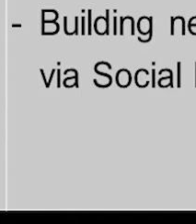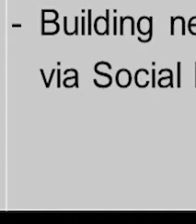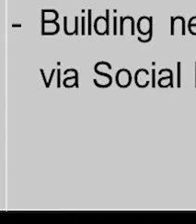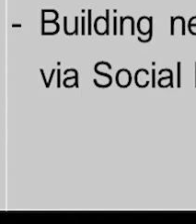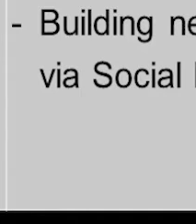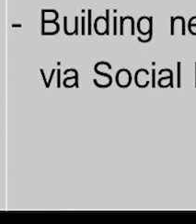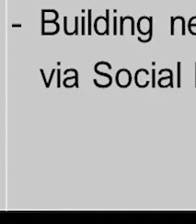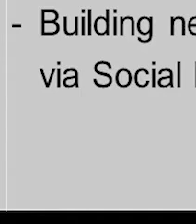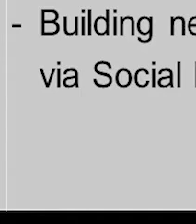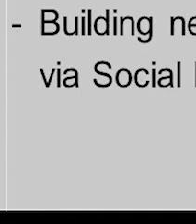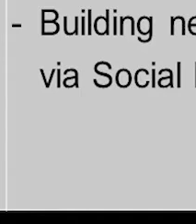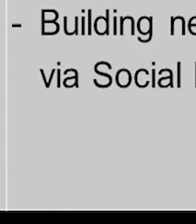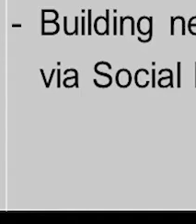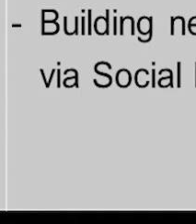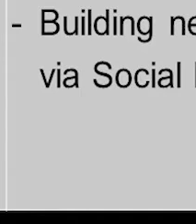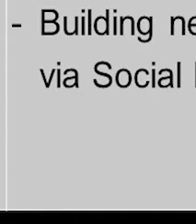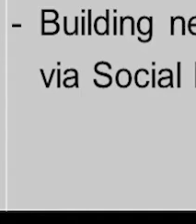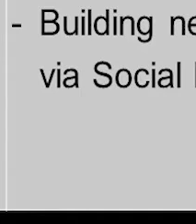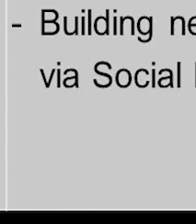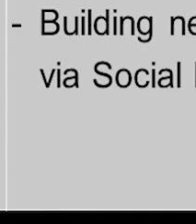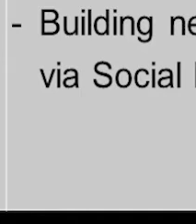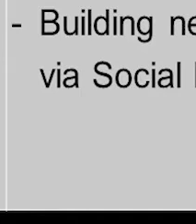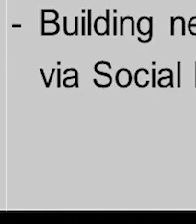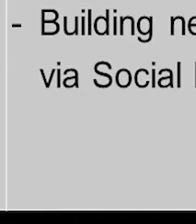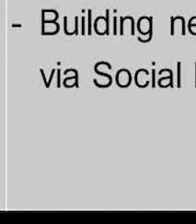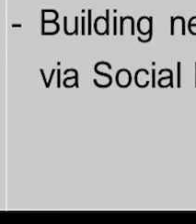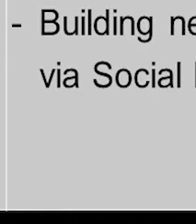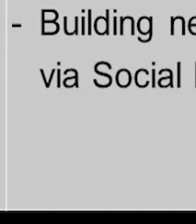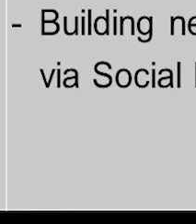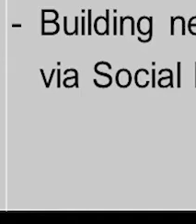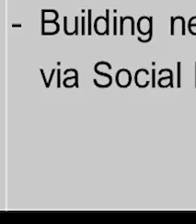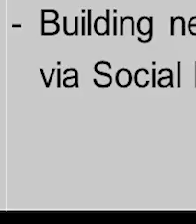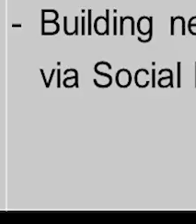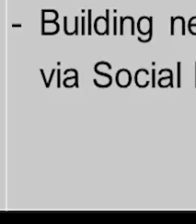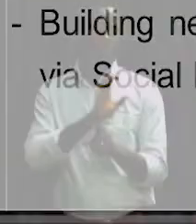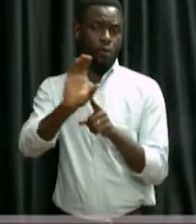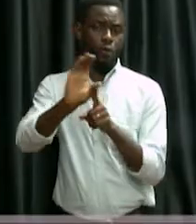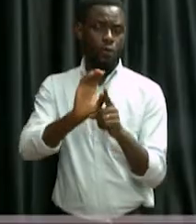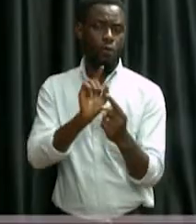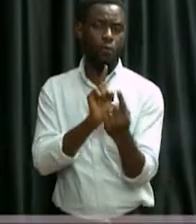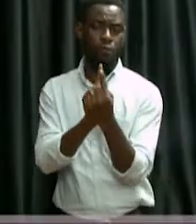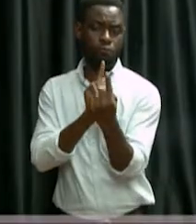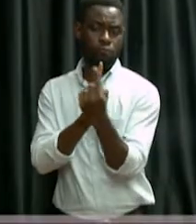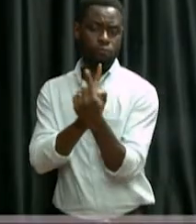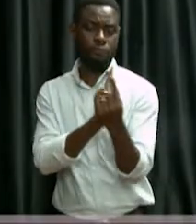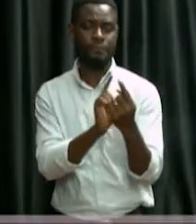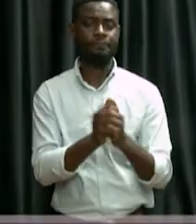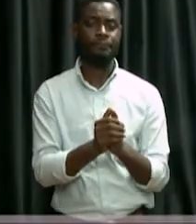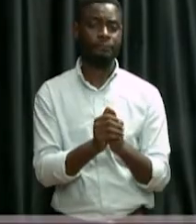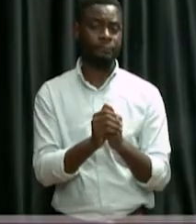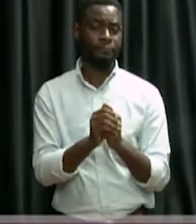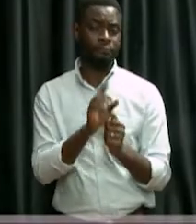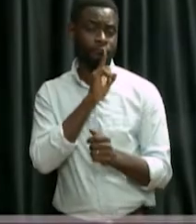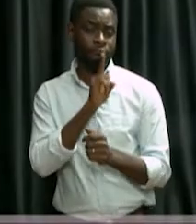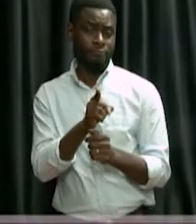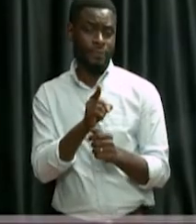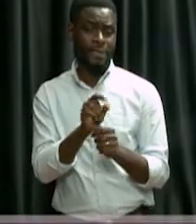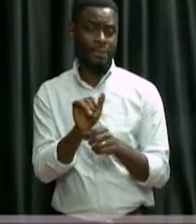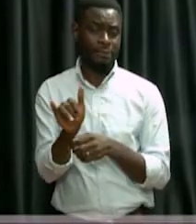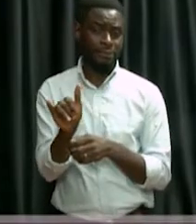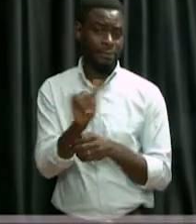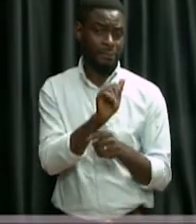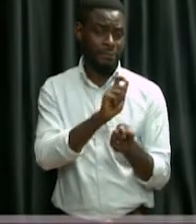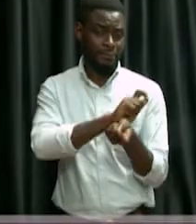conferences and gatherings, and then also do one-on-one executive coaching. Interestingly, the same